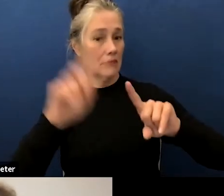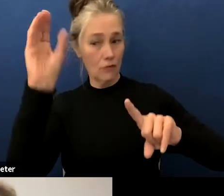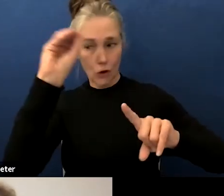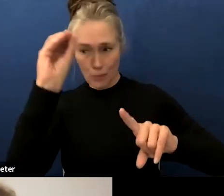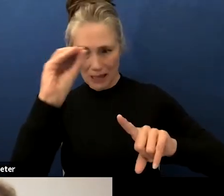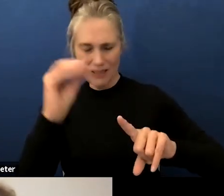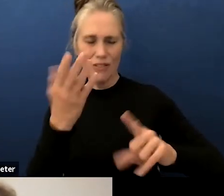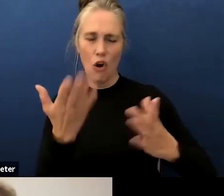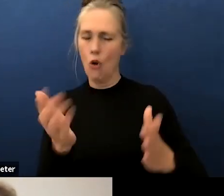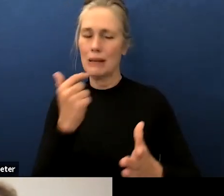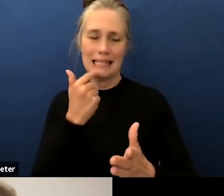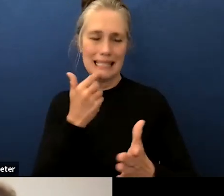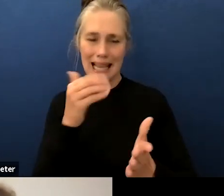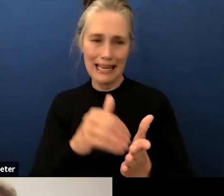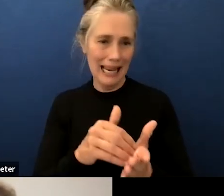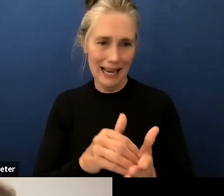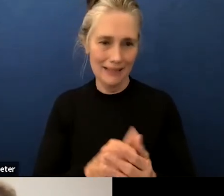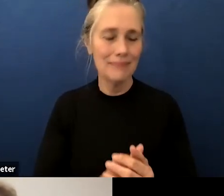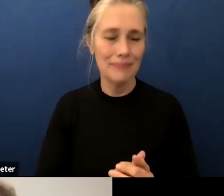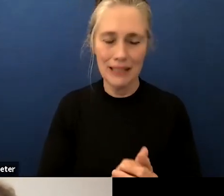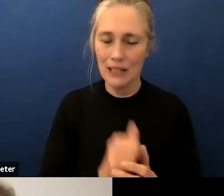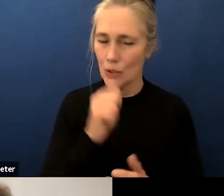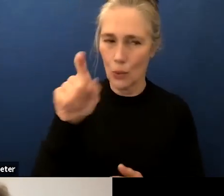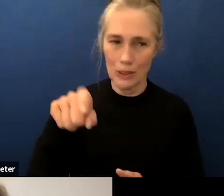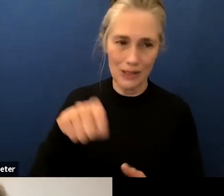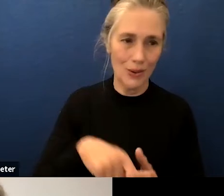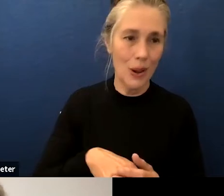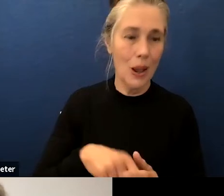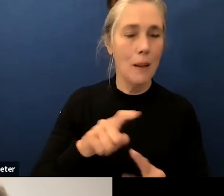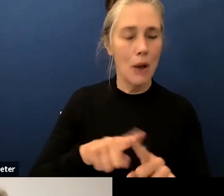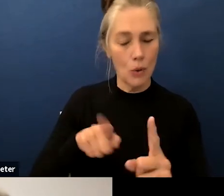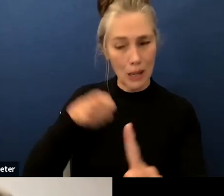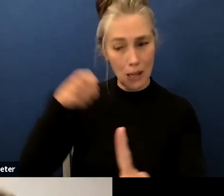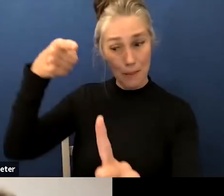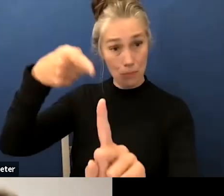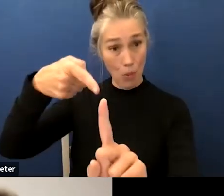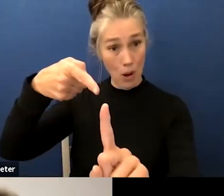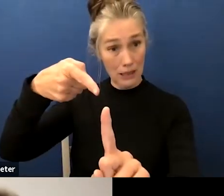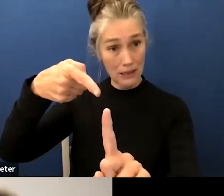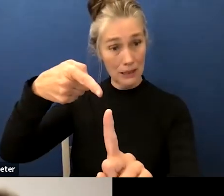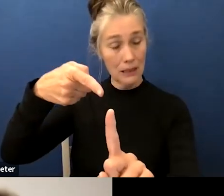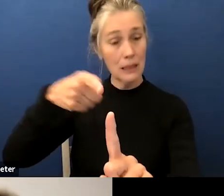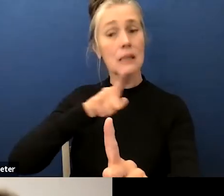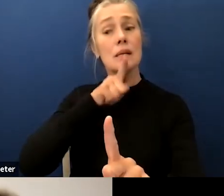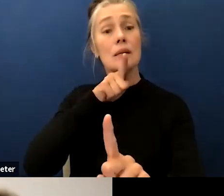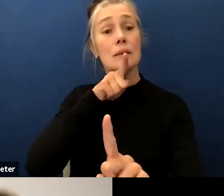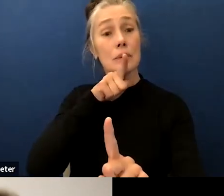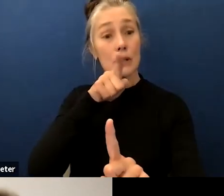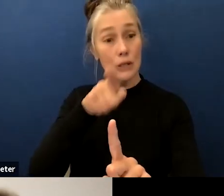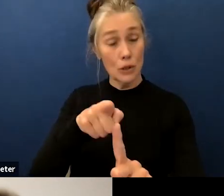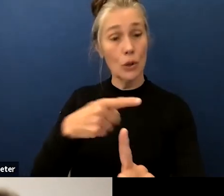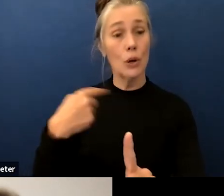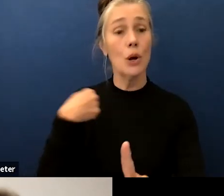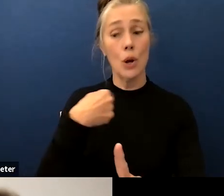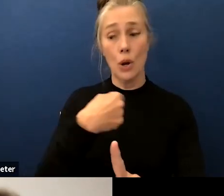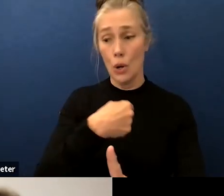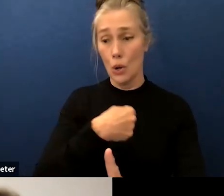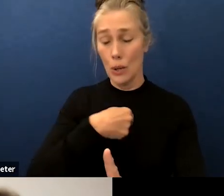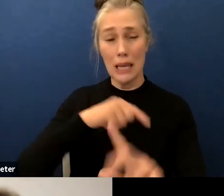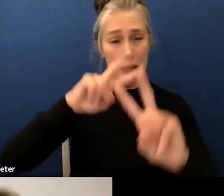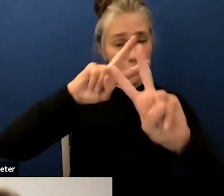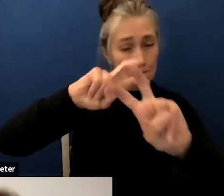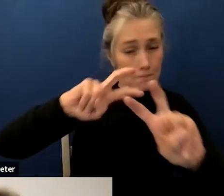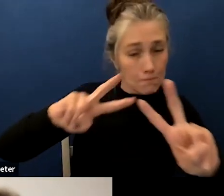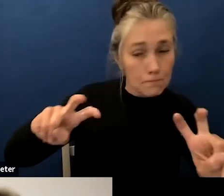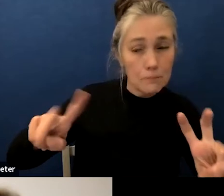all things that have been said here um it's it's it's truly about you know making sure that we're looking looking through all of it making it a